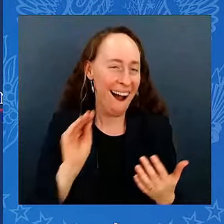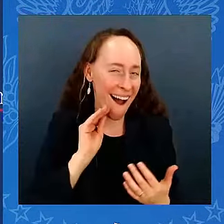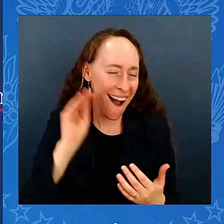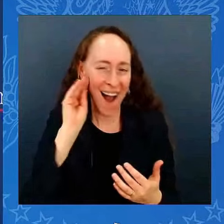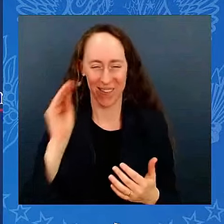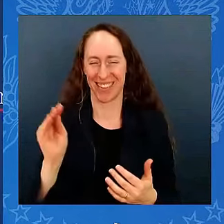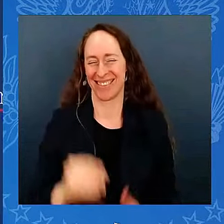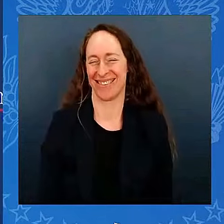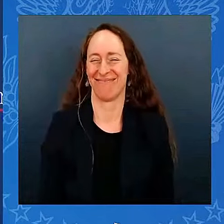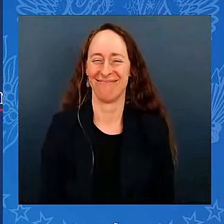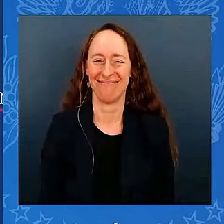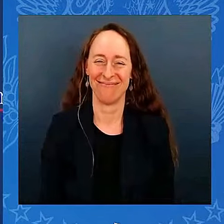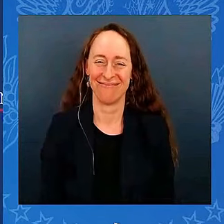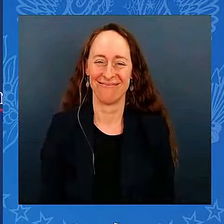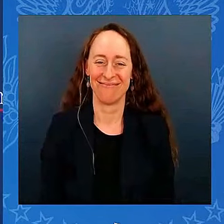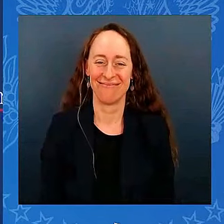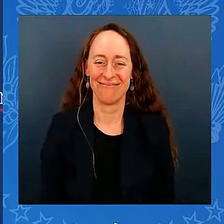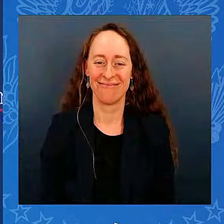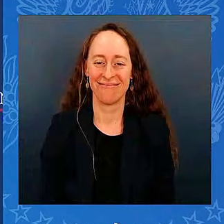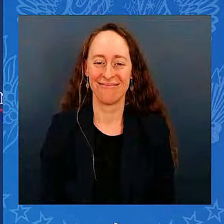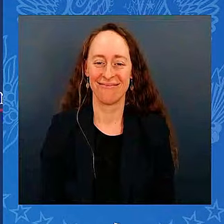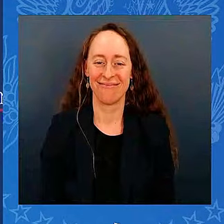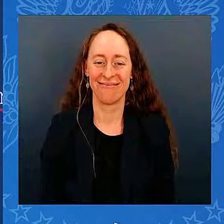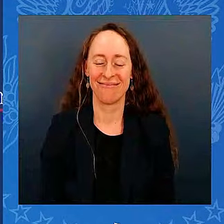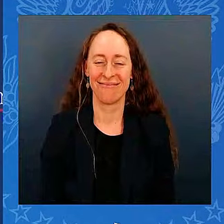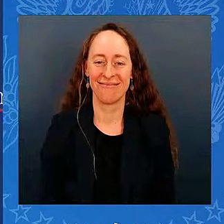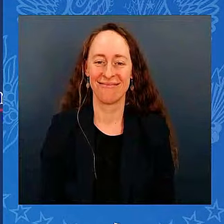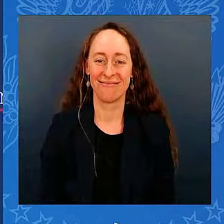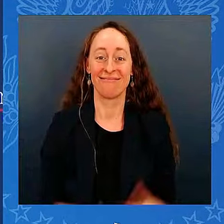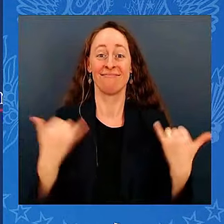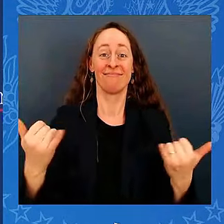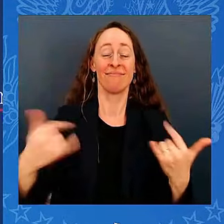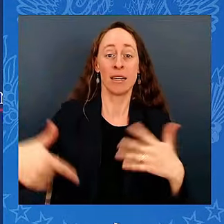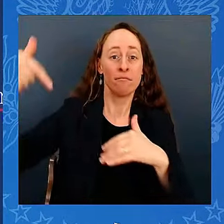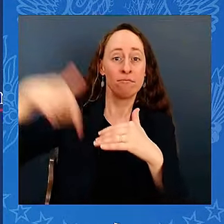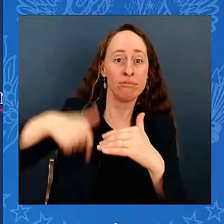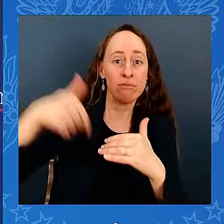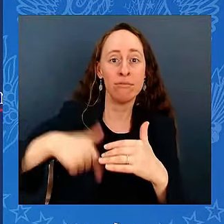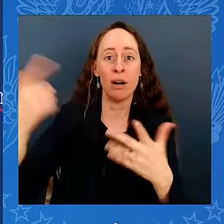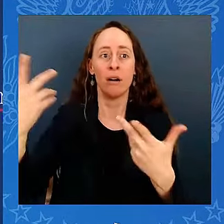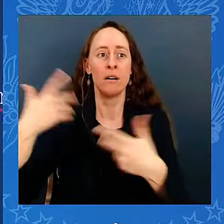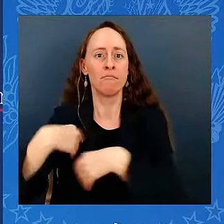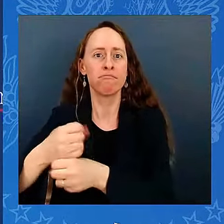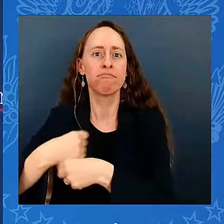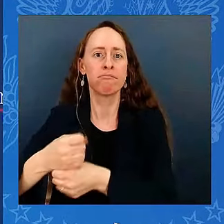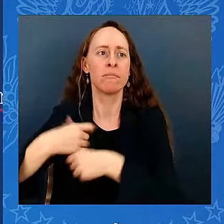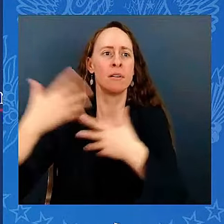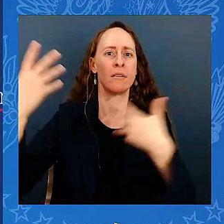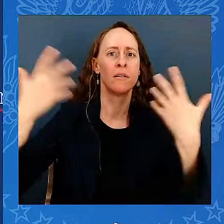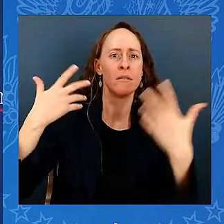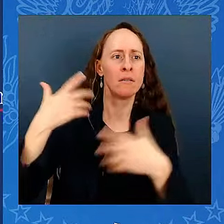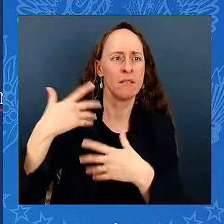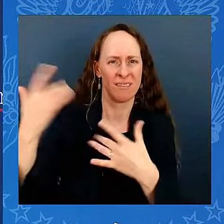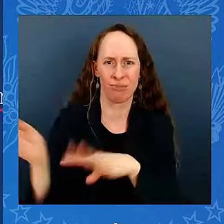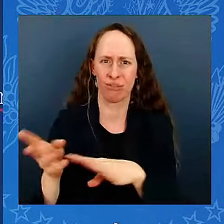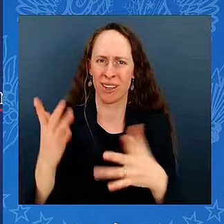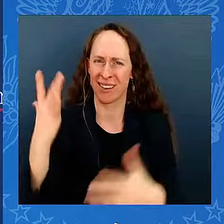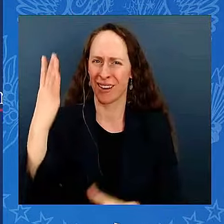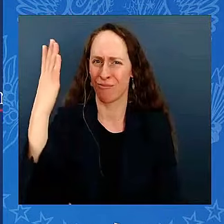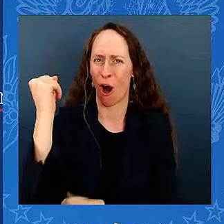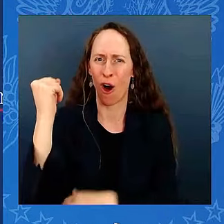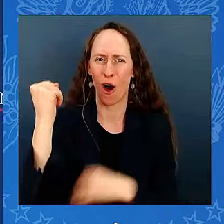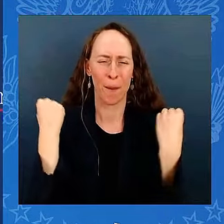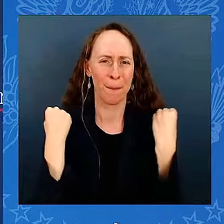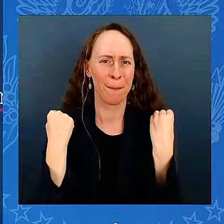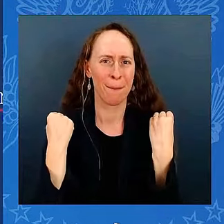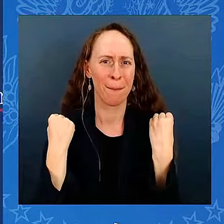America. Record highs. And unlike my predecessor, I respect the Federal Reserve's independence, as they